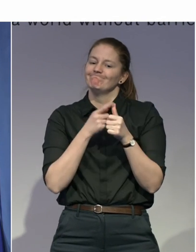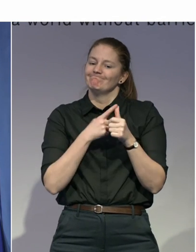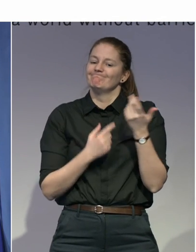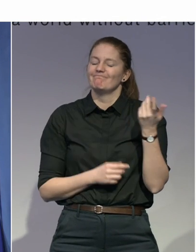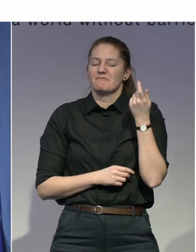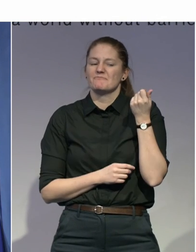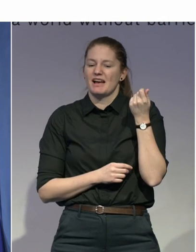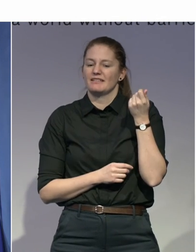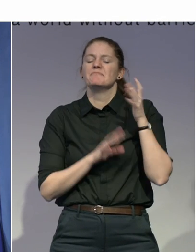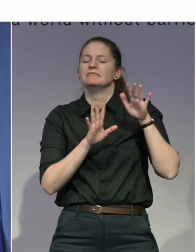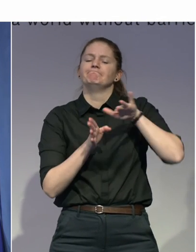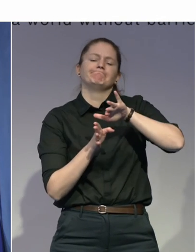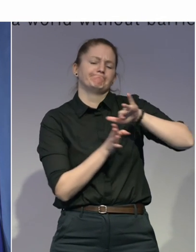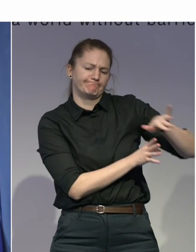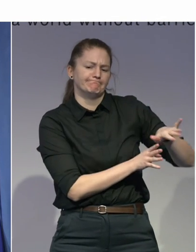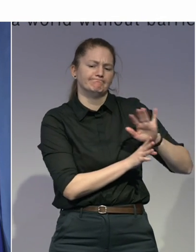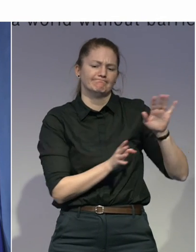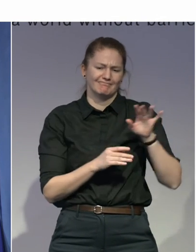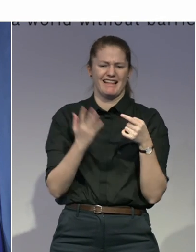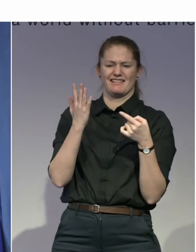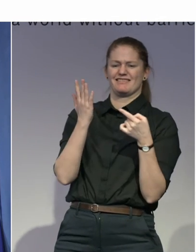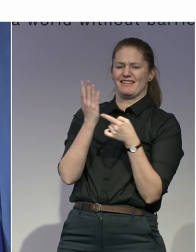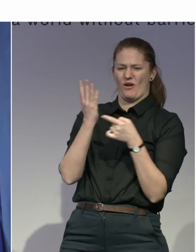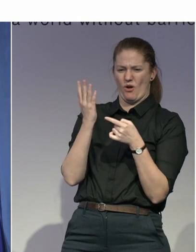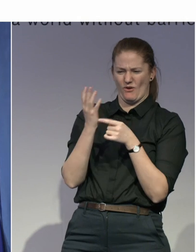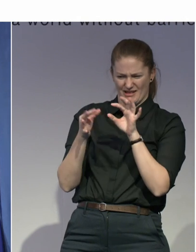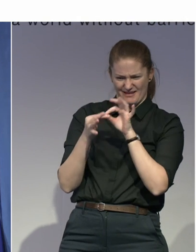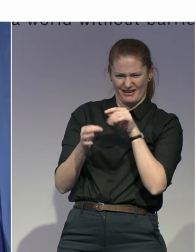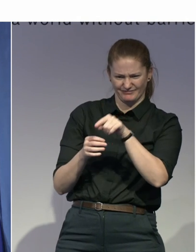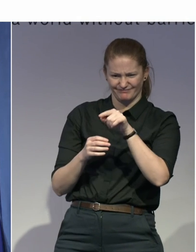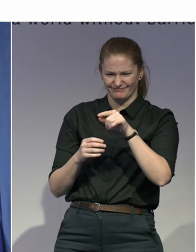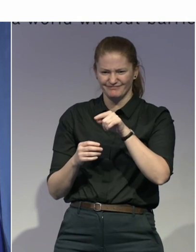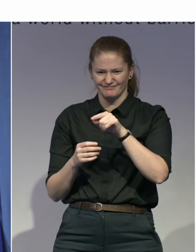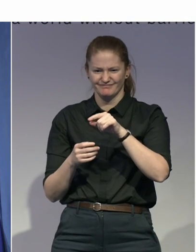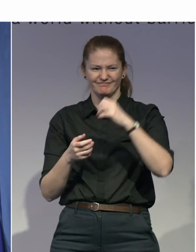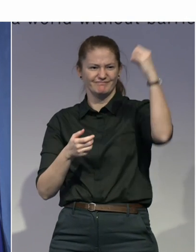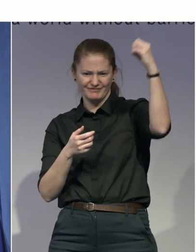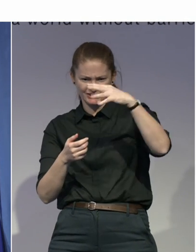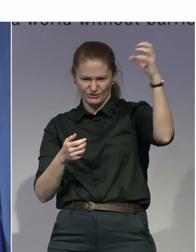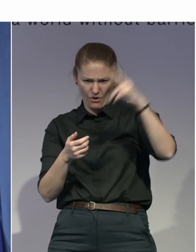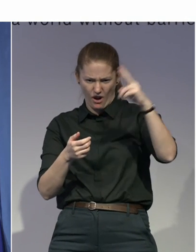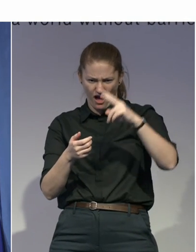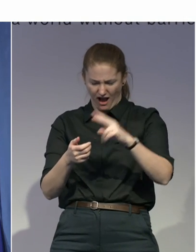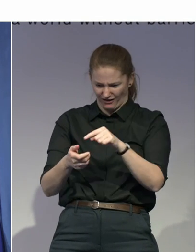solar rechargeable technology in the south, there's always the perception. Because traditionally,